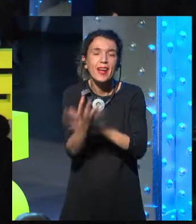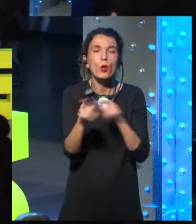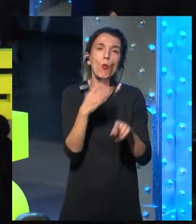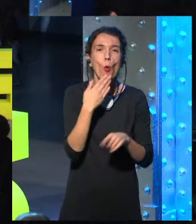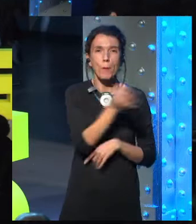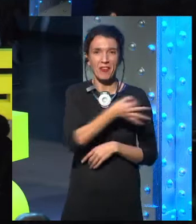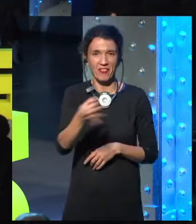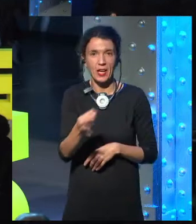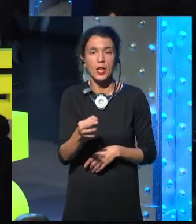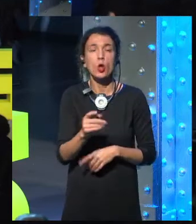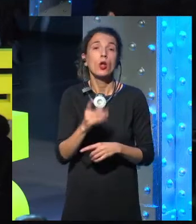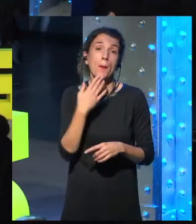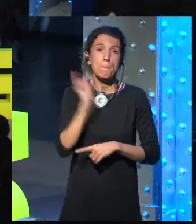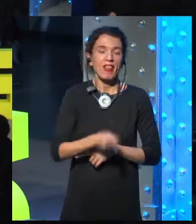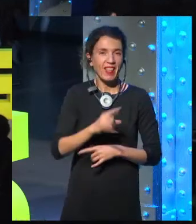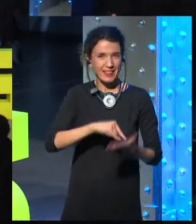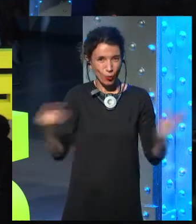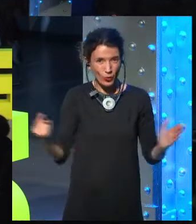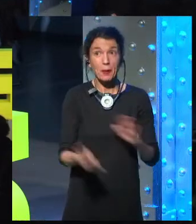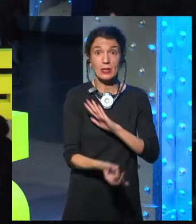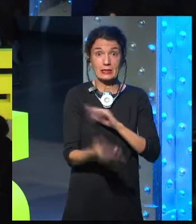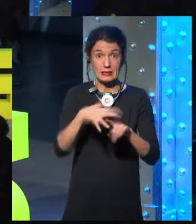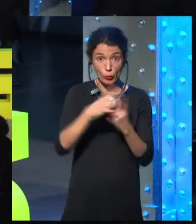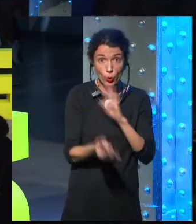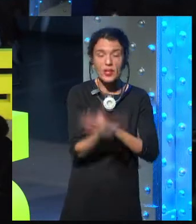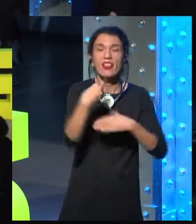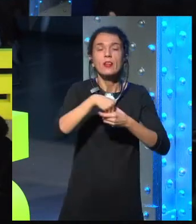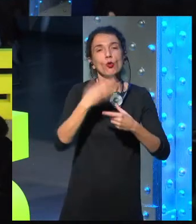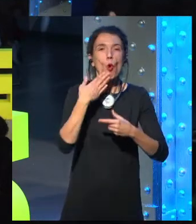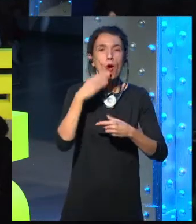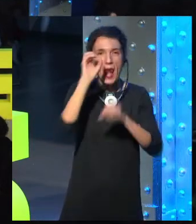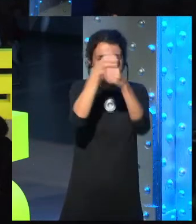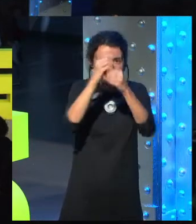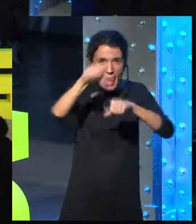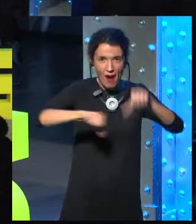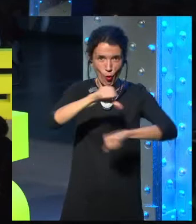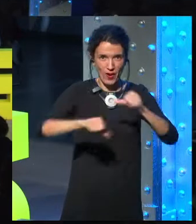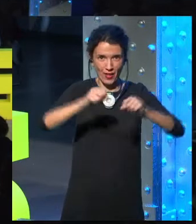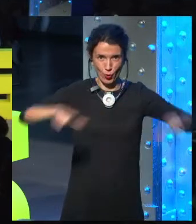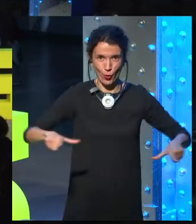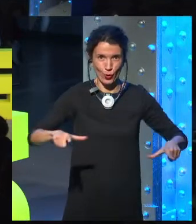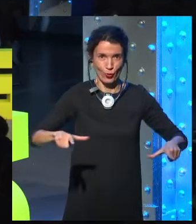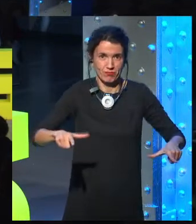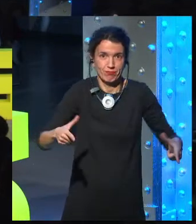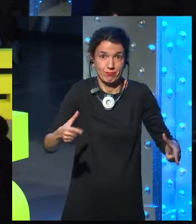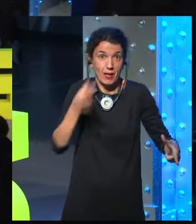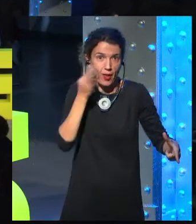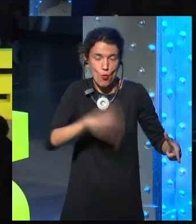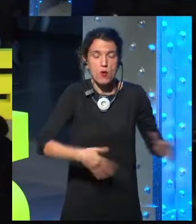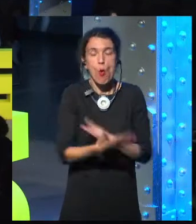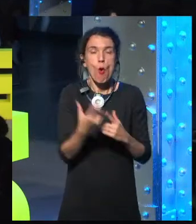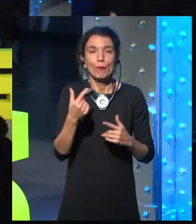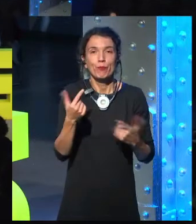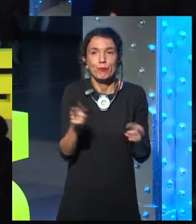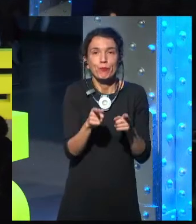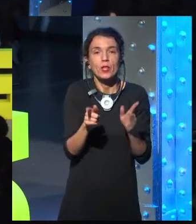the latest technology, and nothing gets hacked. The real world has none of these things. The real world, you have a tiny bit of battery life